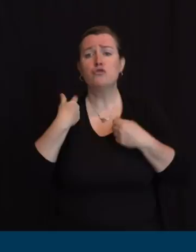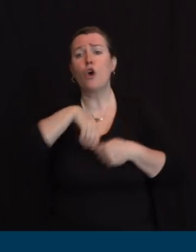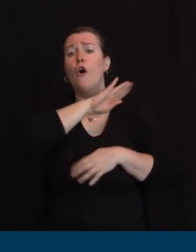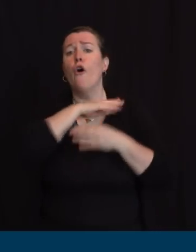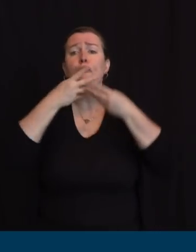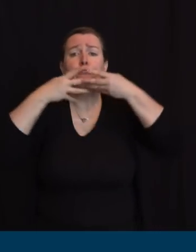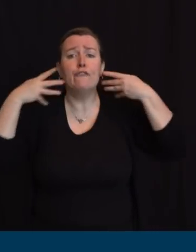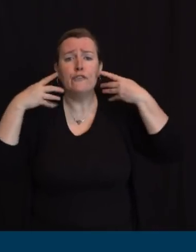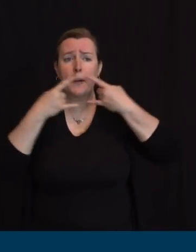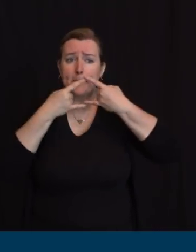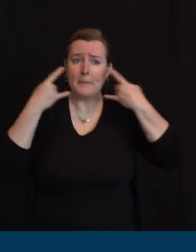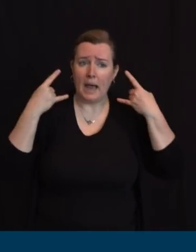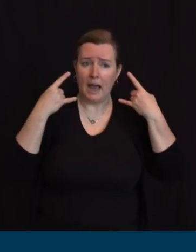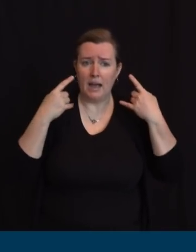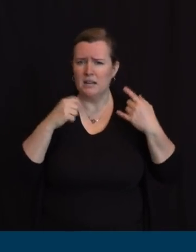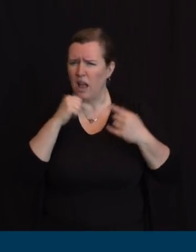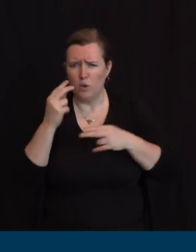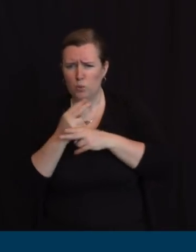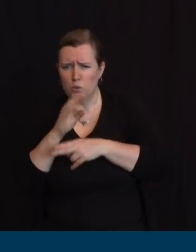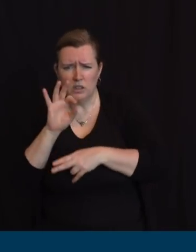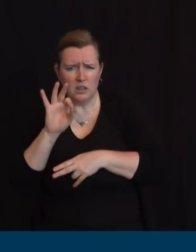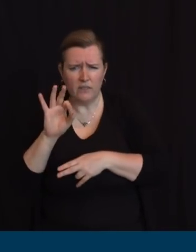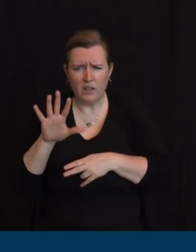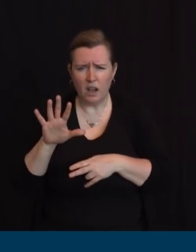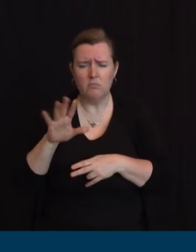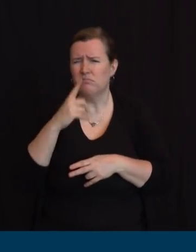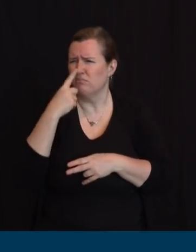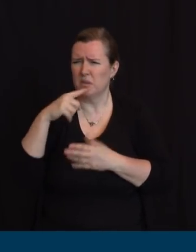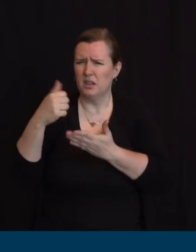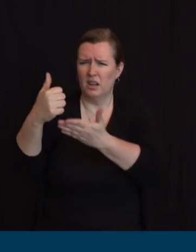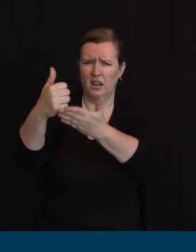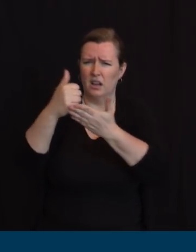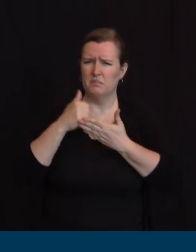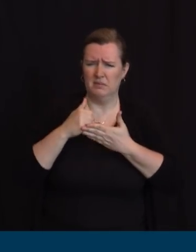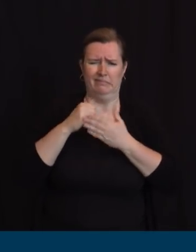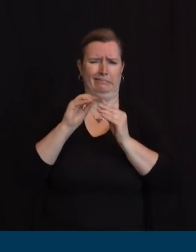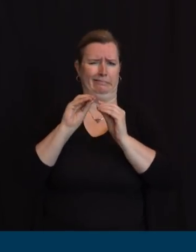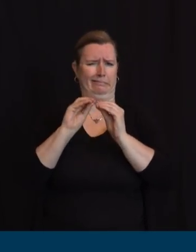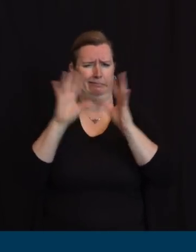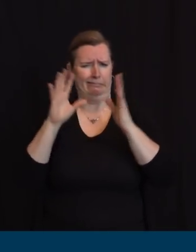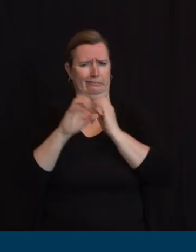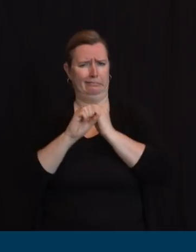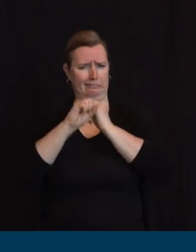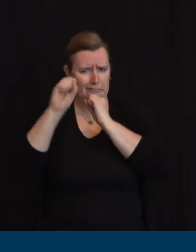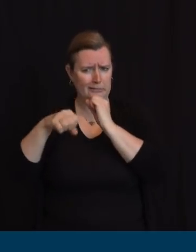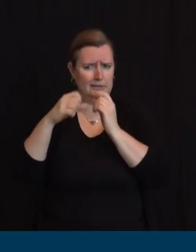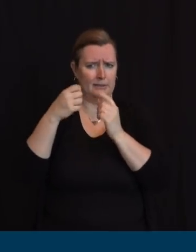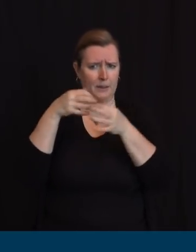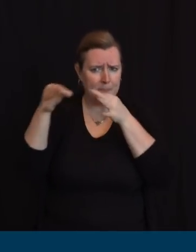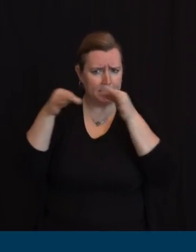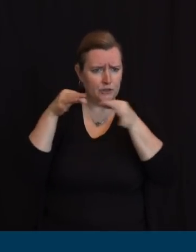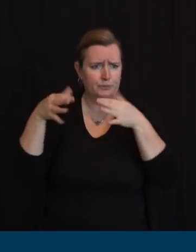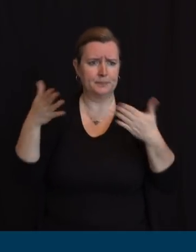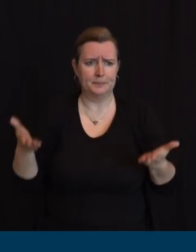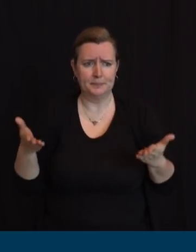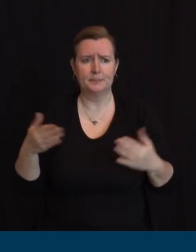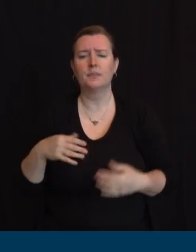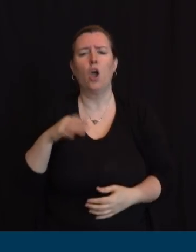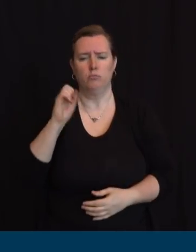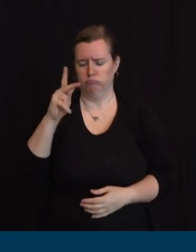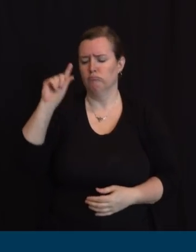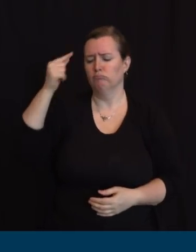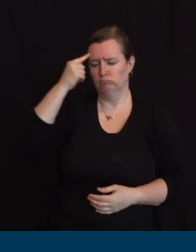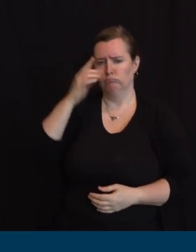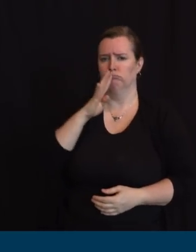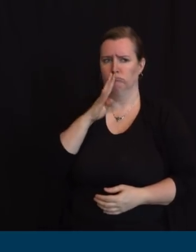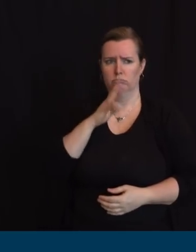on ventilators, we have, if you add up our asks of the federal stockpile from day one and you add all the asks